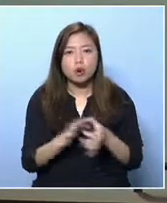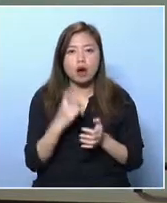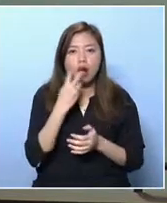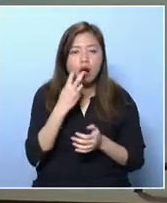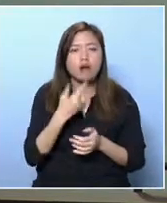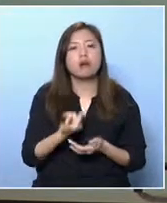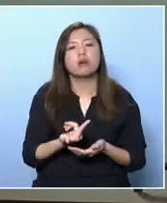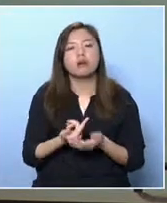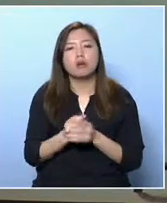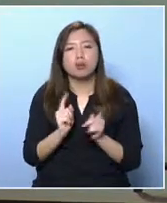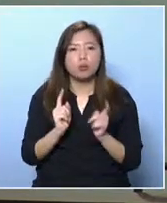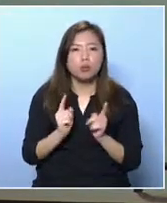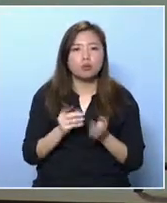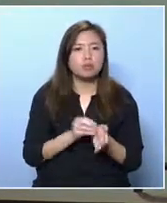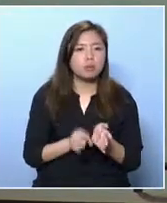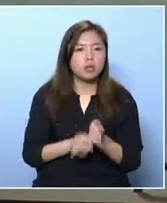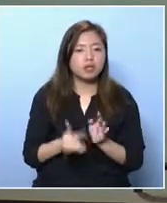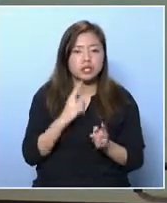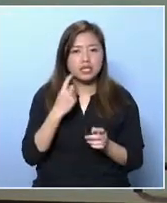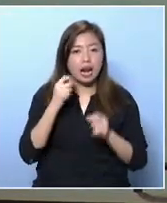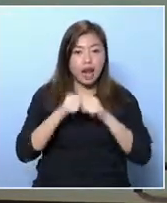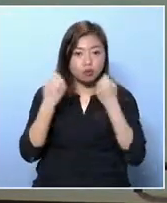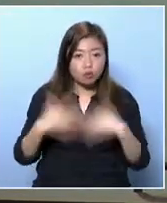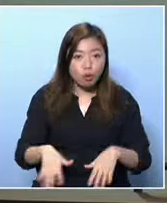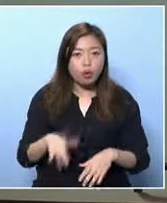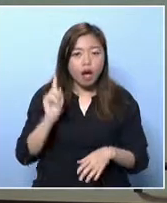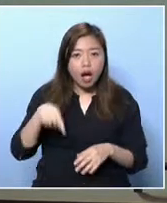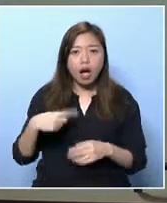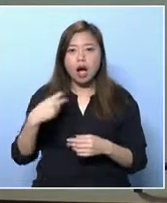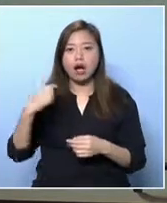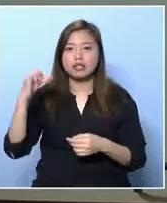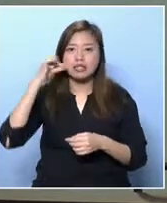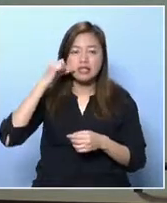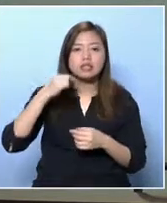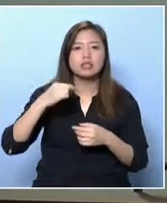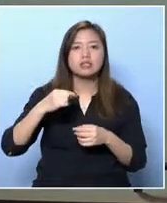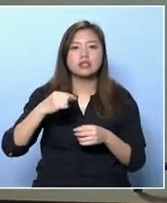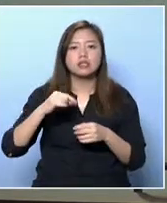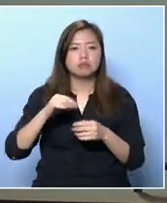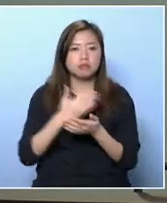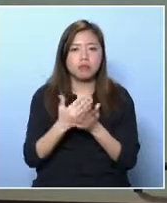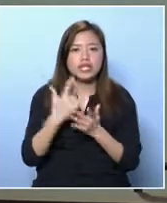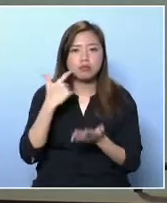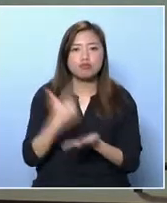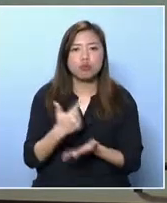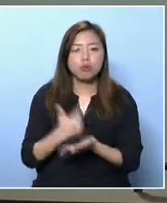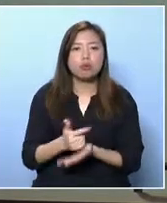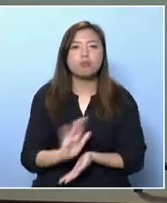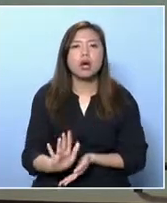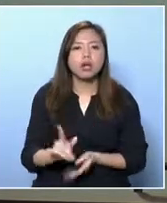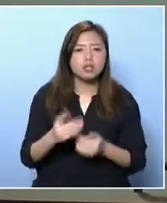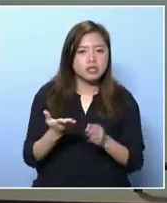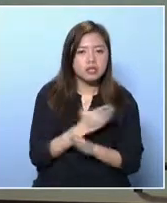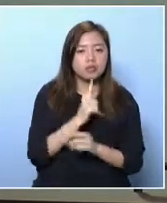age of six, so that they can get the dental examination, so that they don't have to wait until there's a need